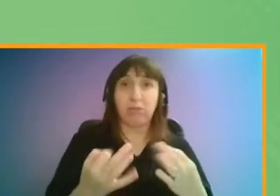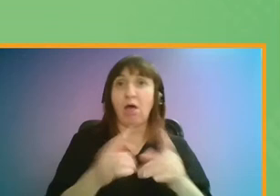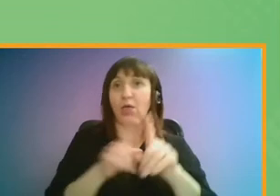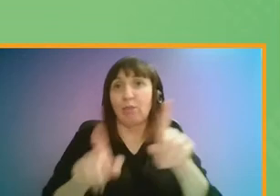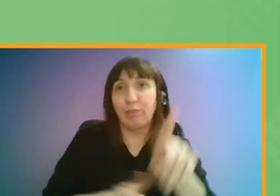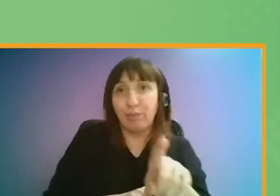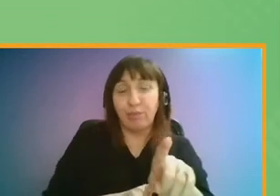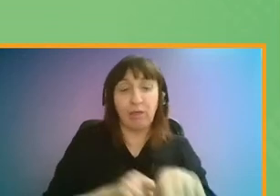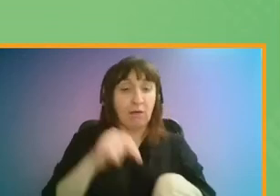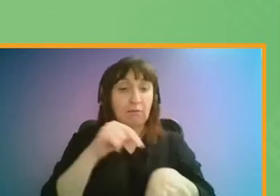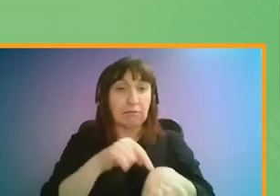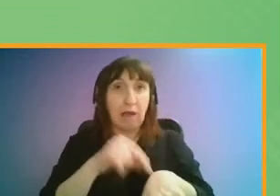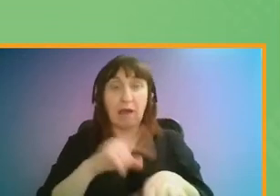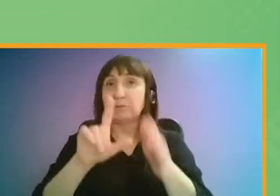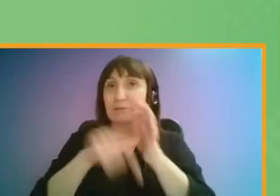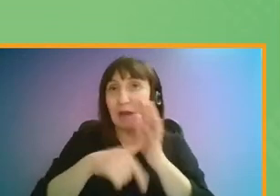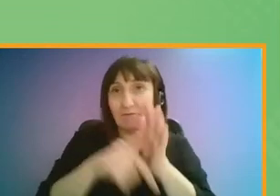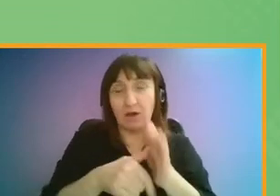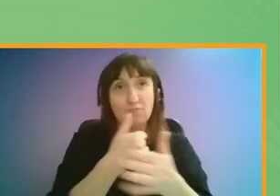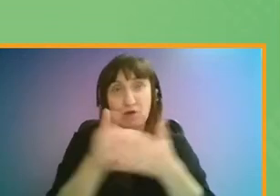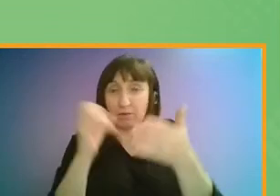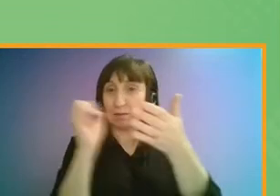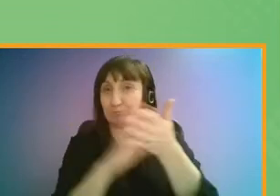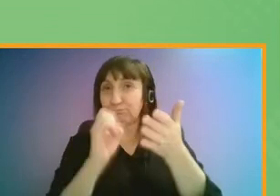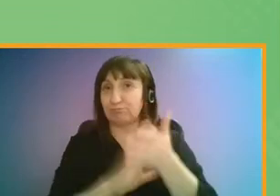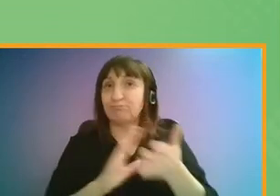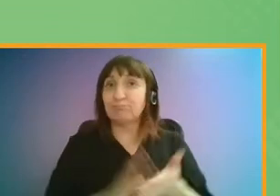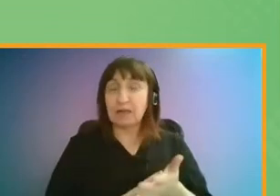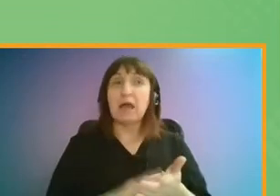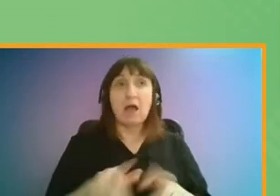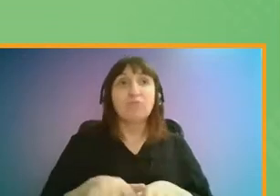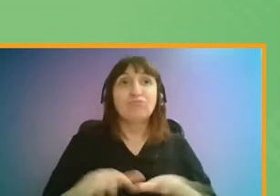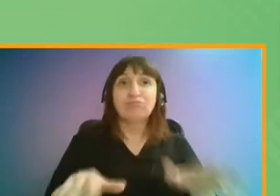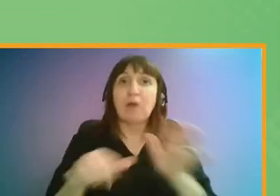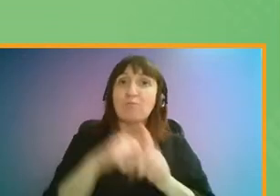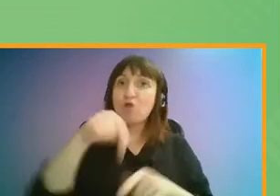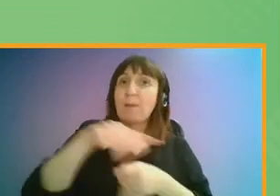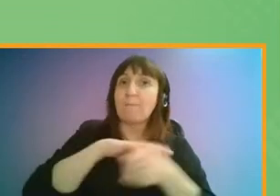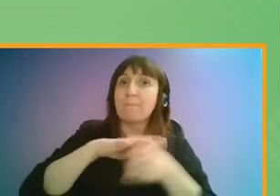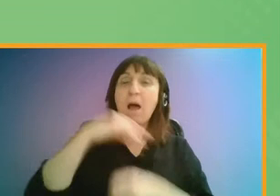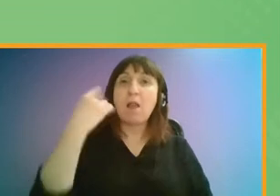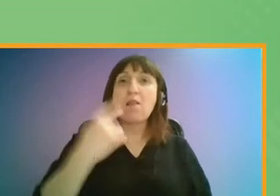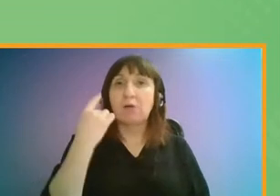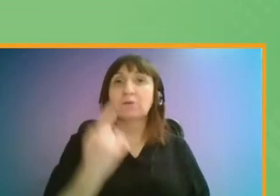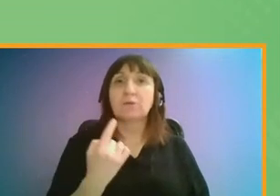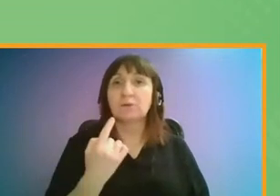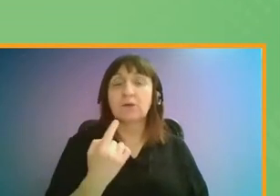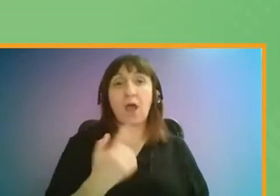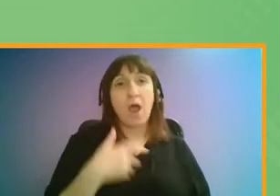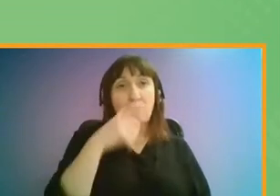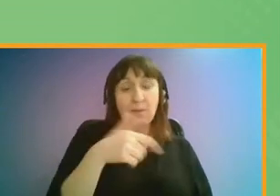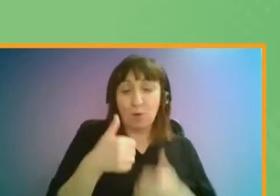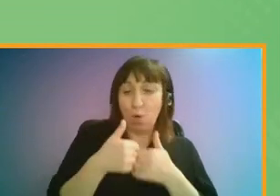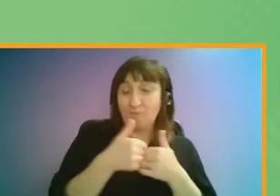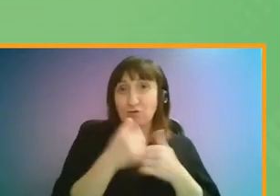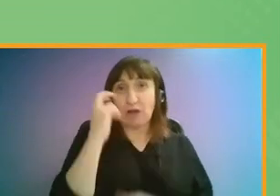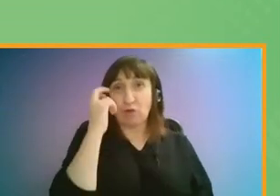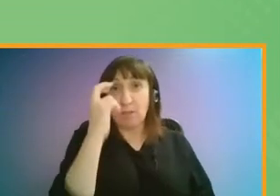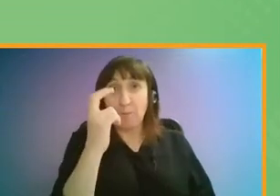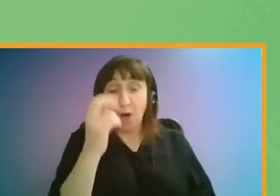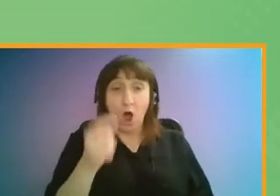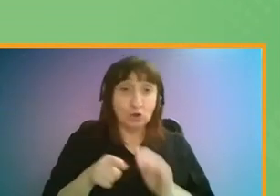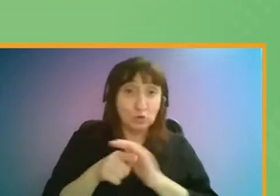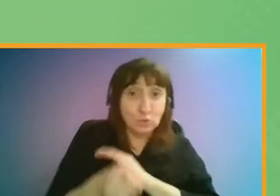across the transport network were frequently mentioned. This is a persistent problem in London. There were also complaints about overcrowding on the bus to